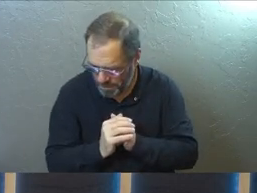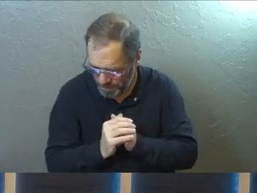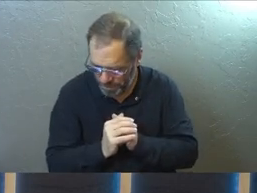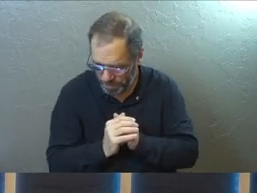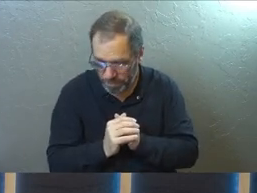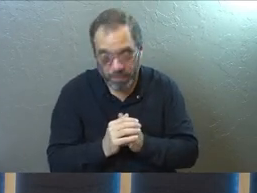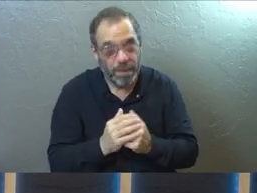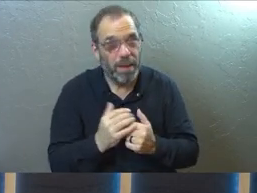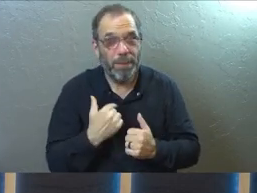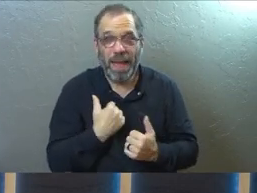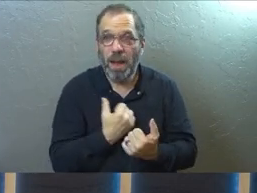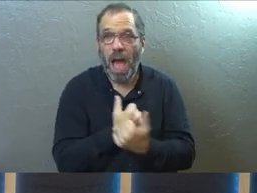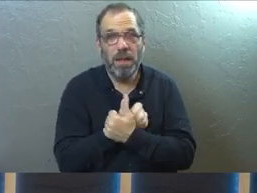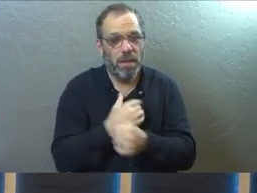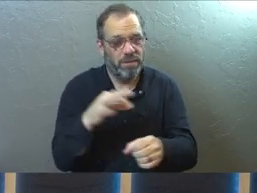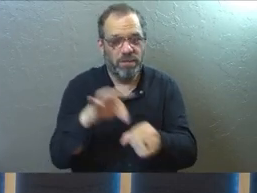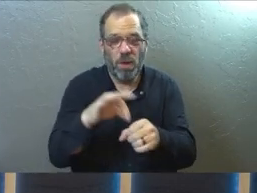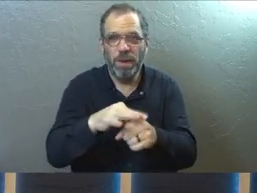I love democracy.